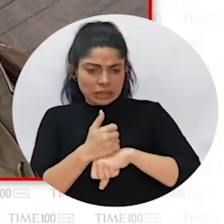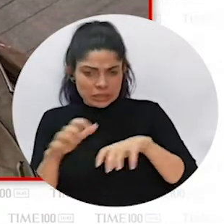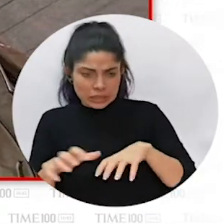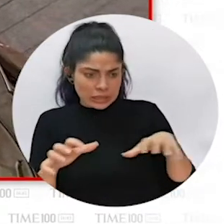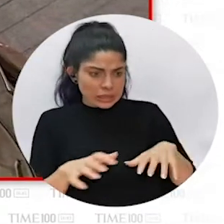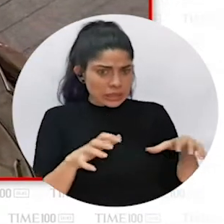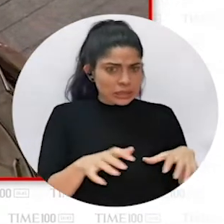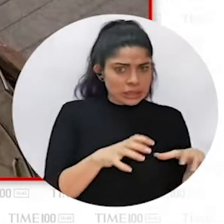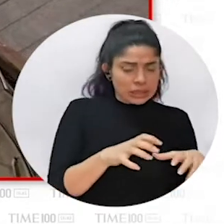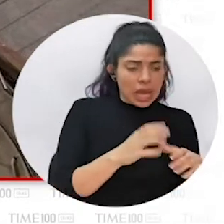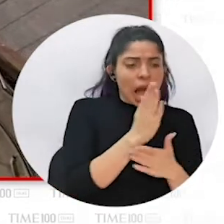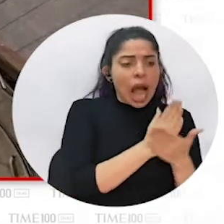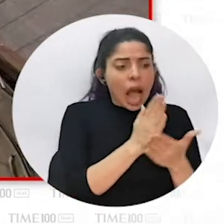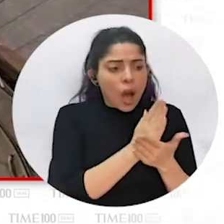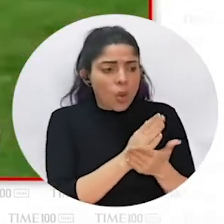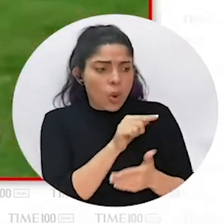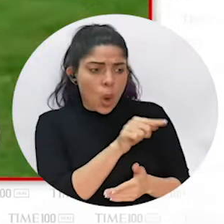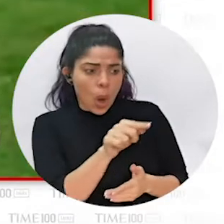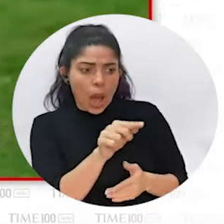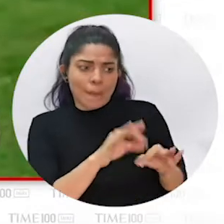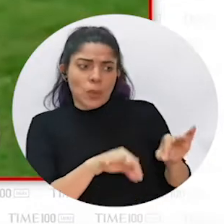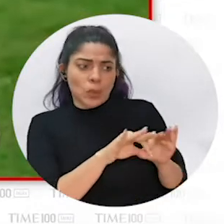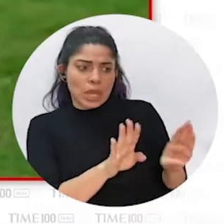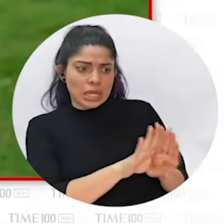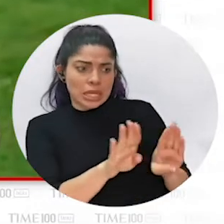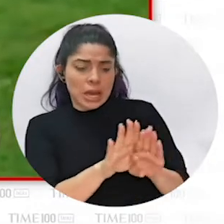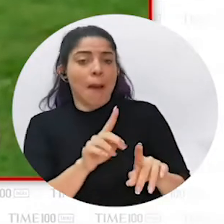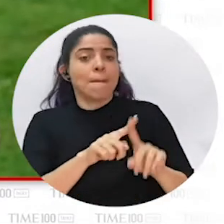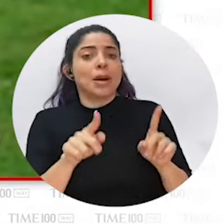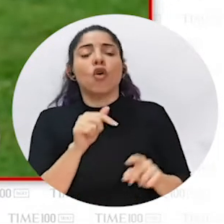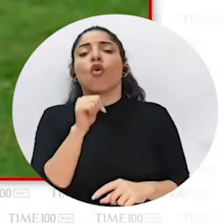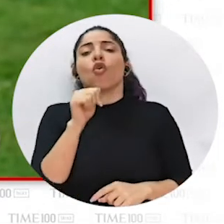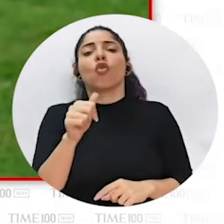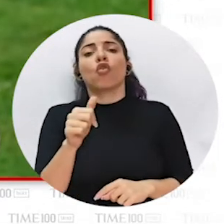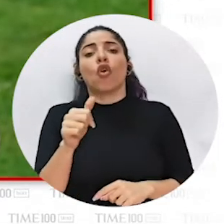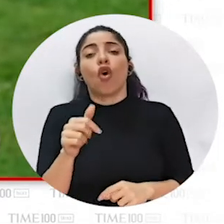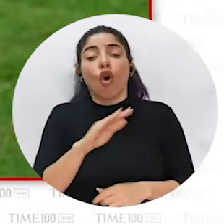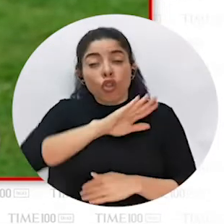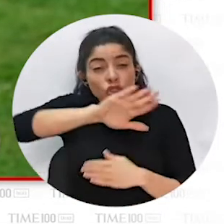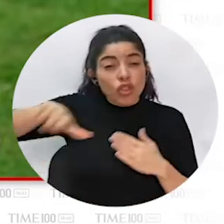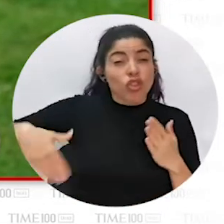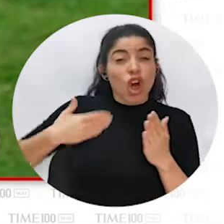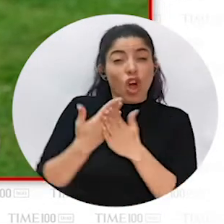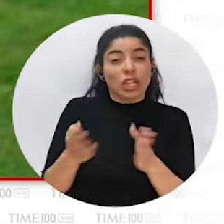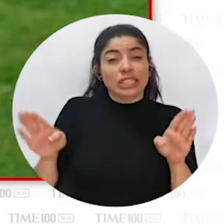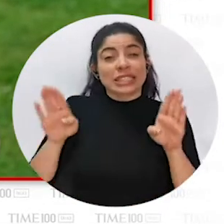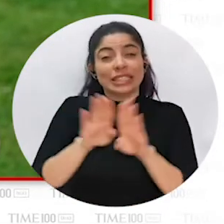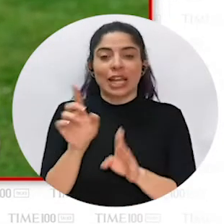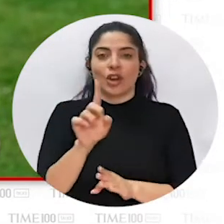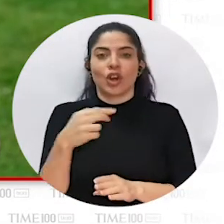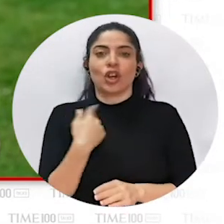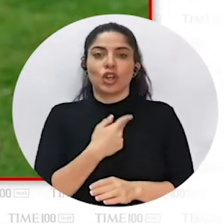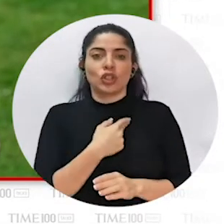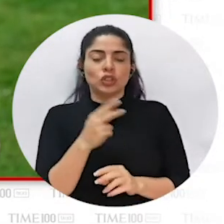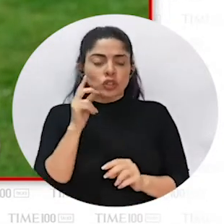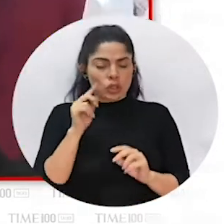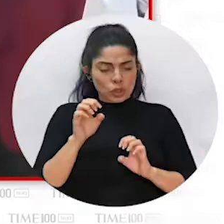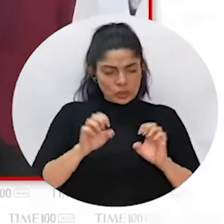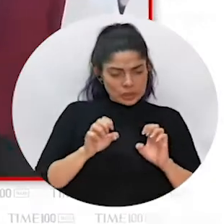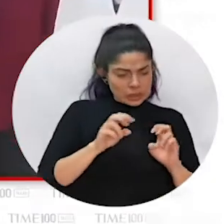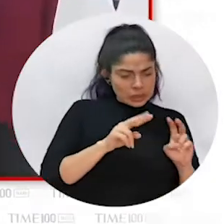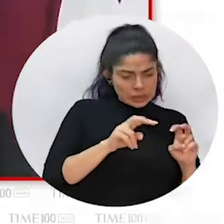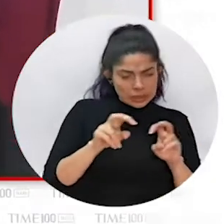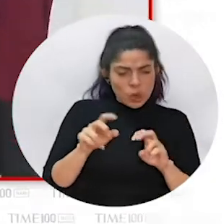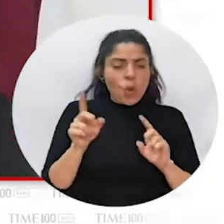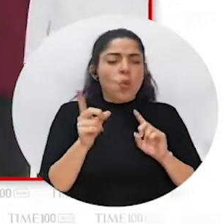strategic activities while not enforcing a complete lockdown. So, we